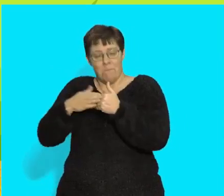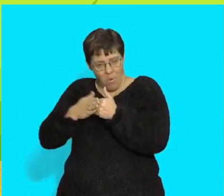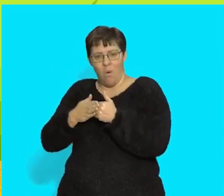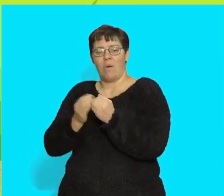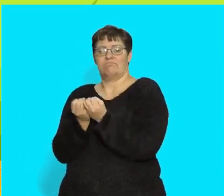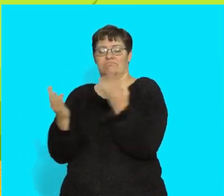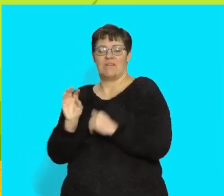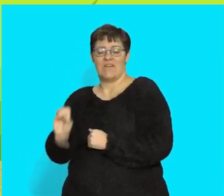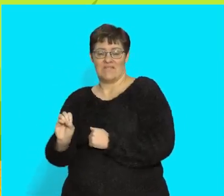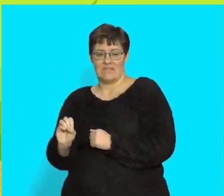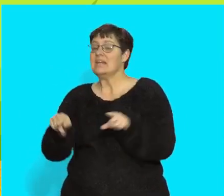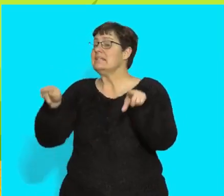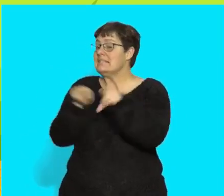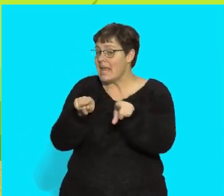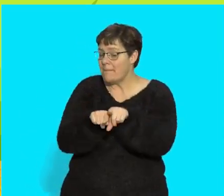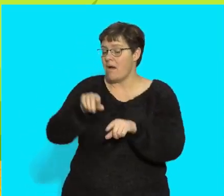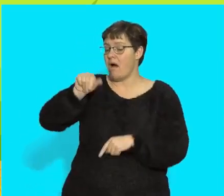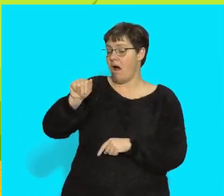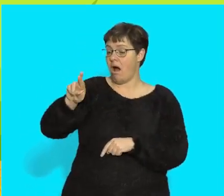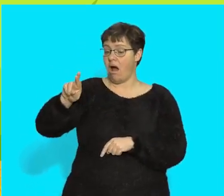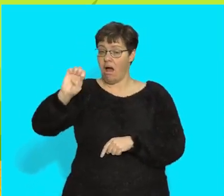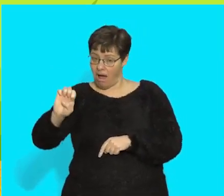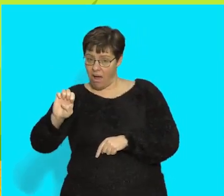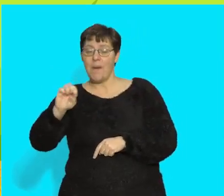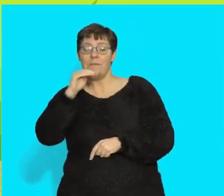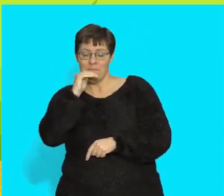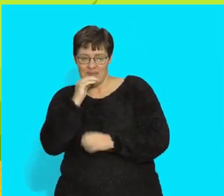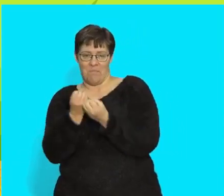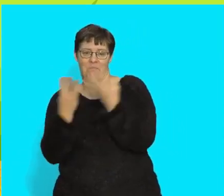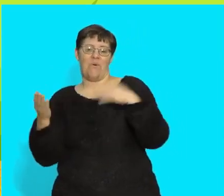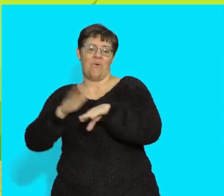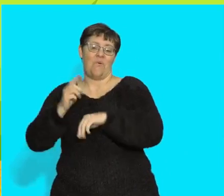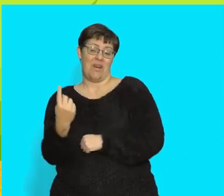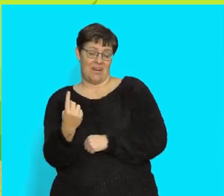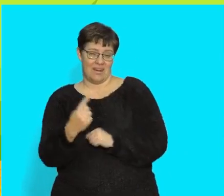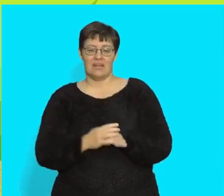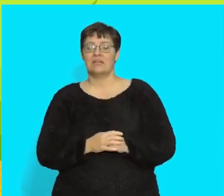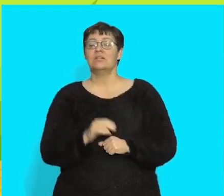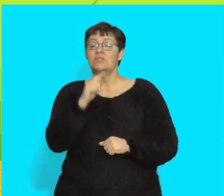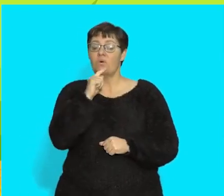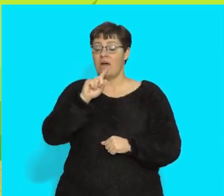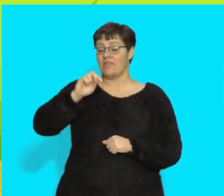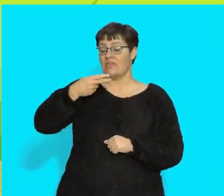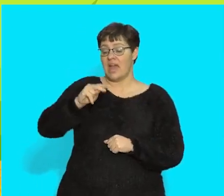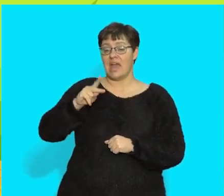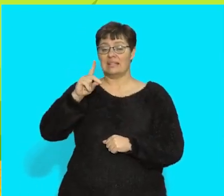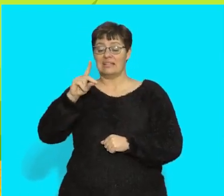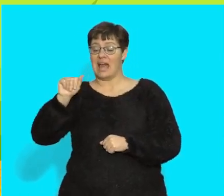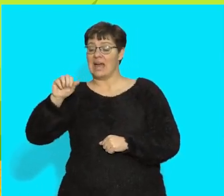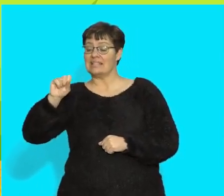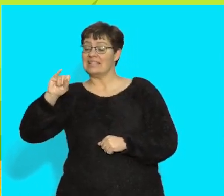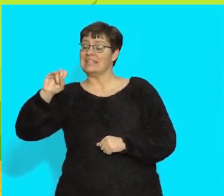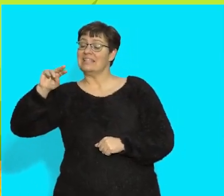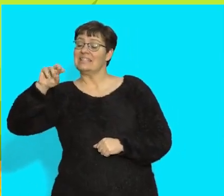I also said, are. Listen again. The Dussies are cute. We use are